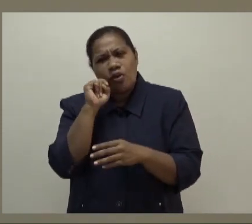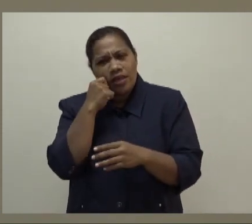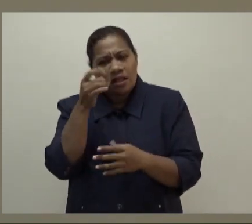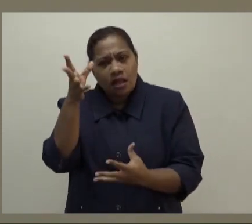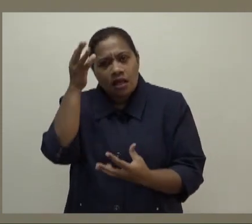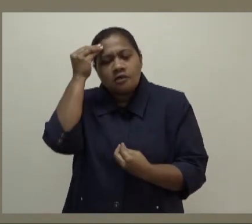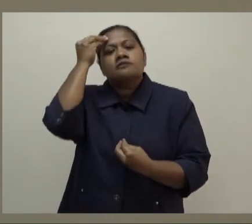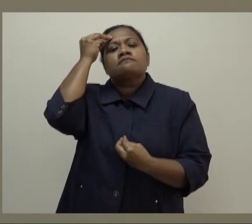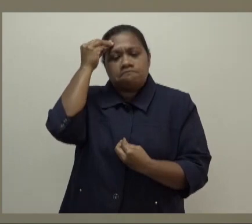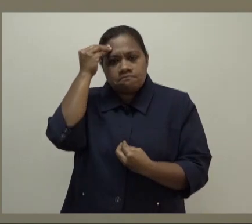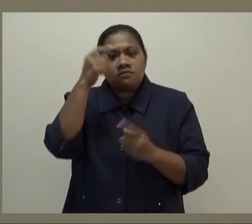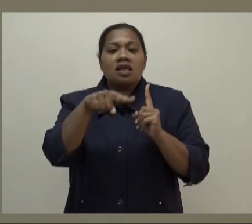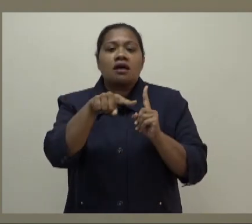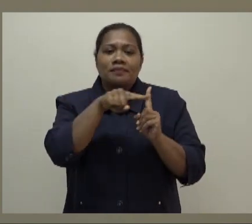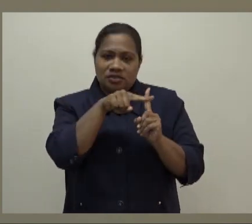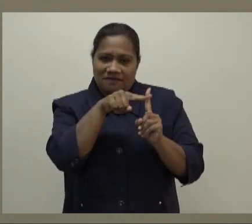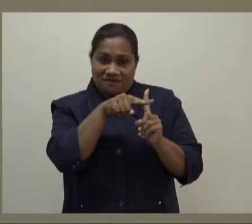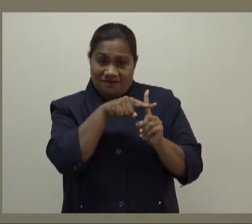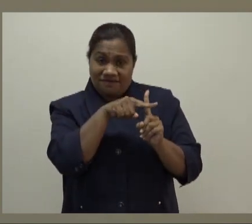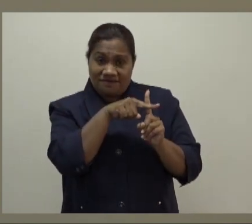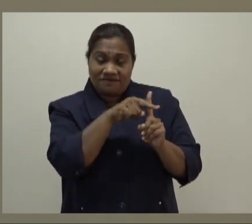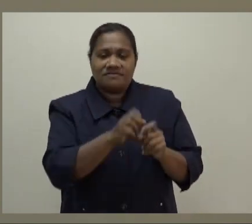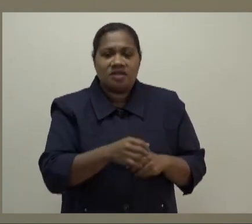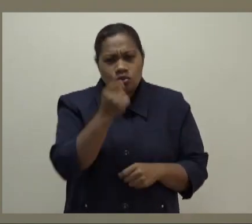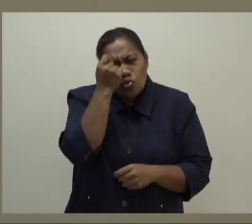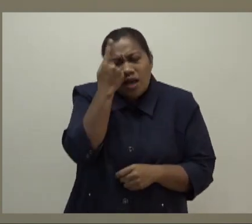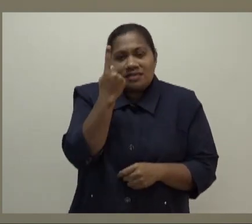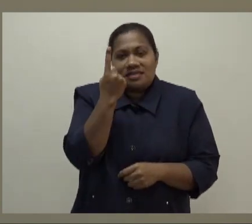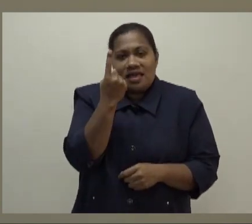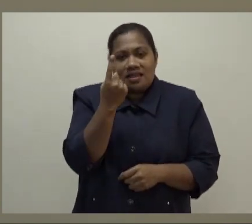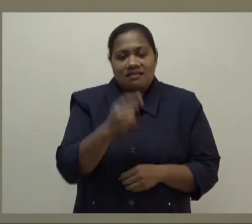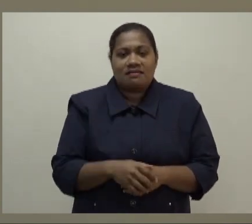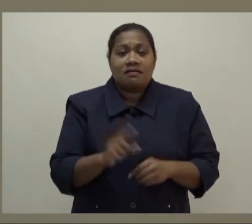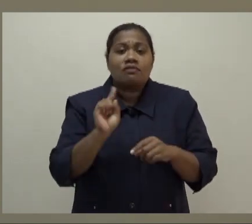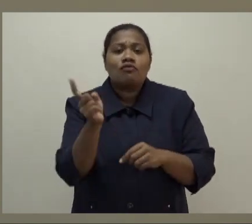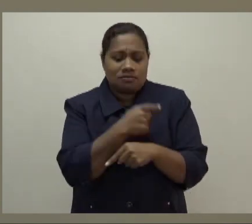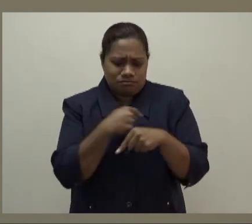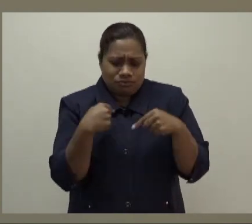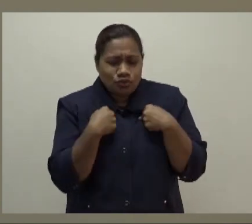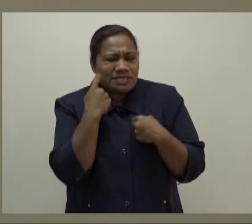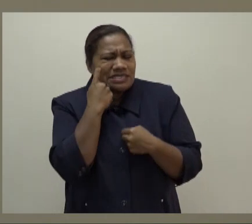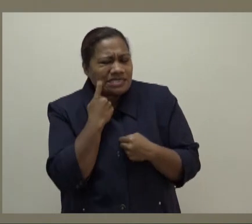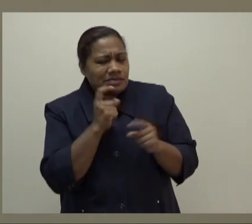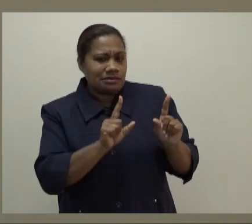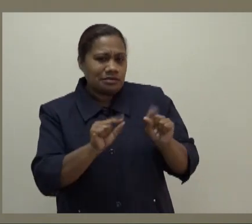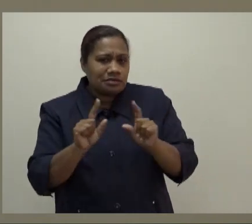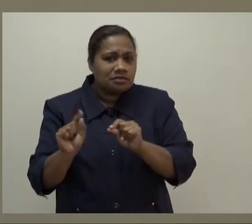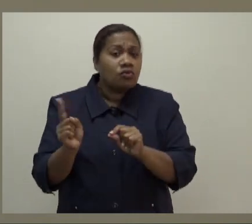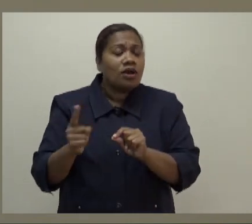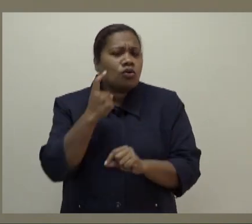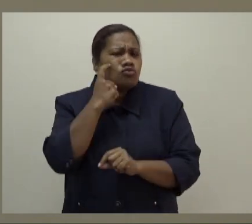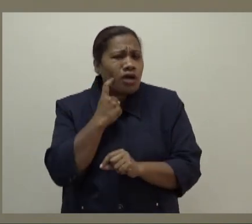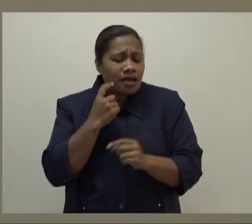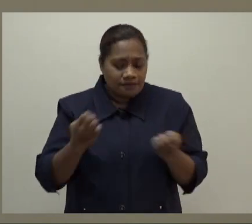in a positive manner, and understand that the gist of what we're trying to do is to encourage you